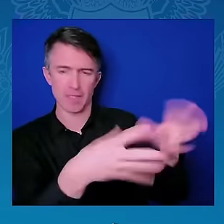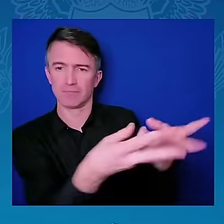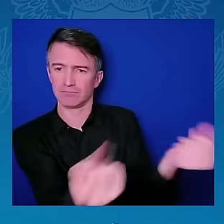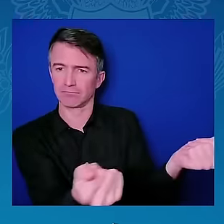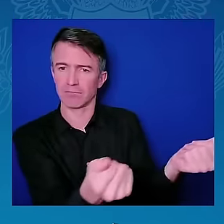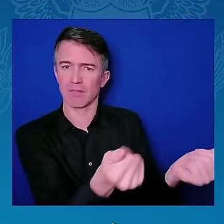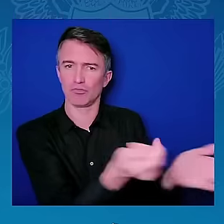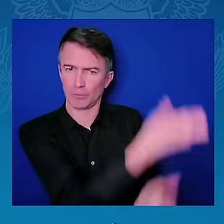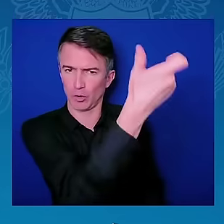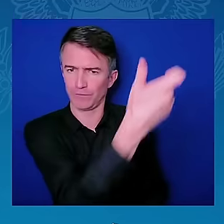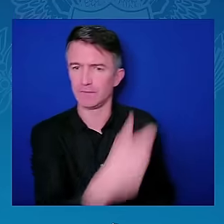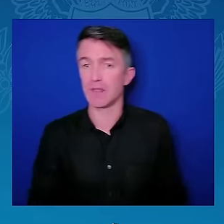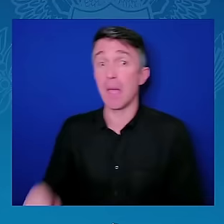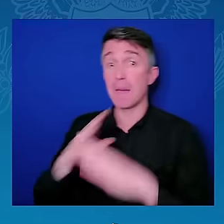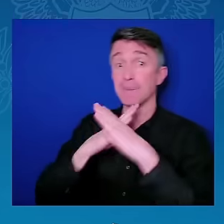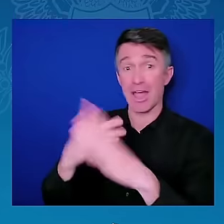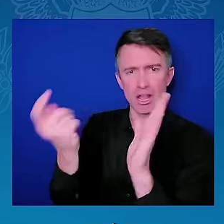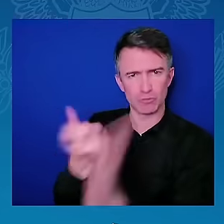you know?